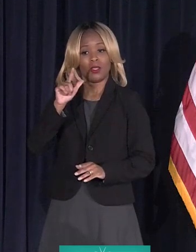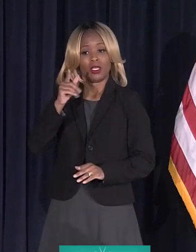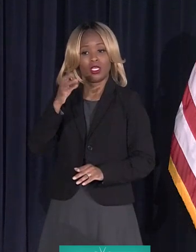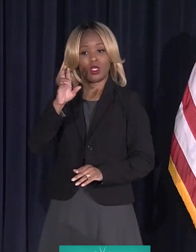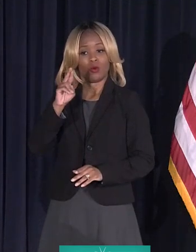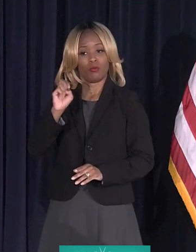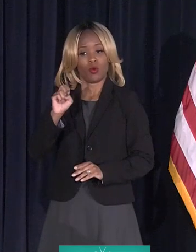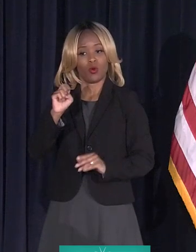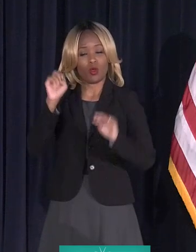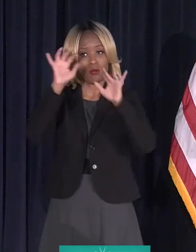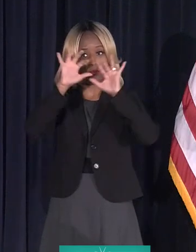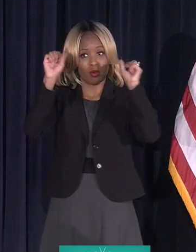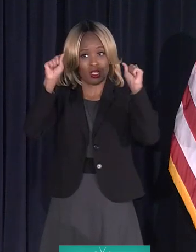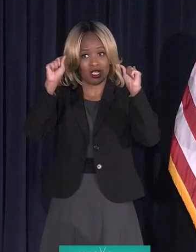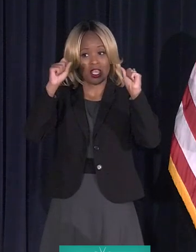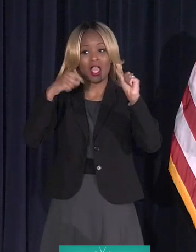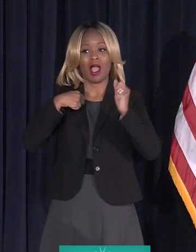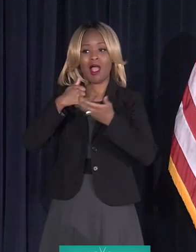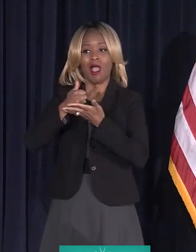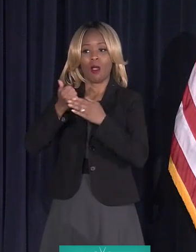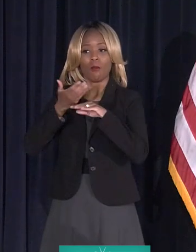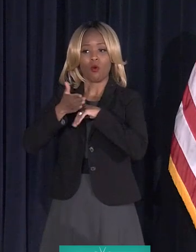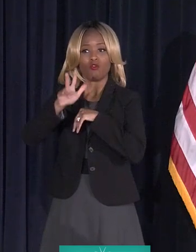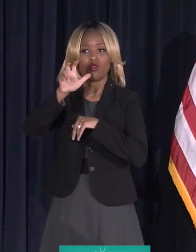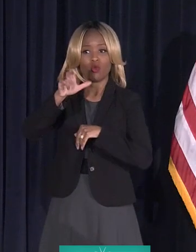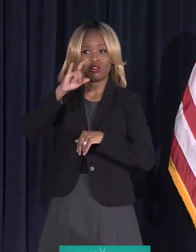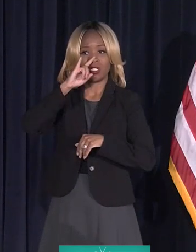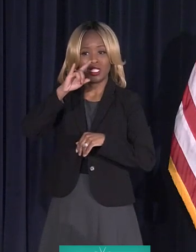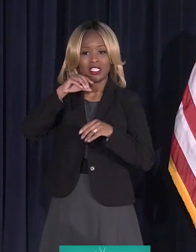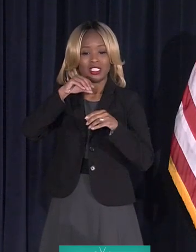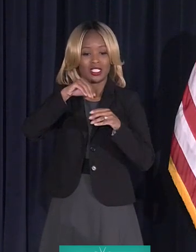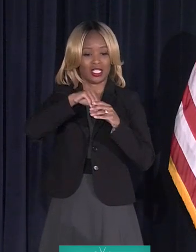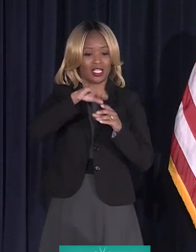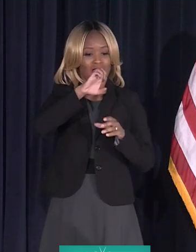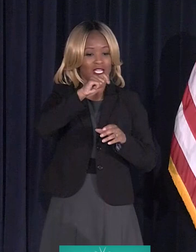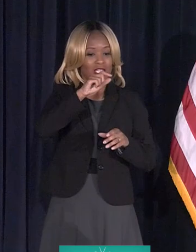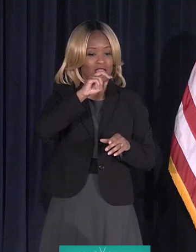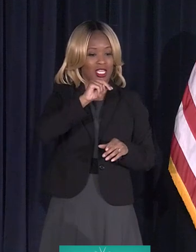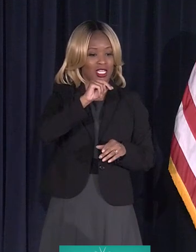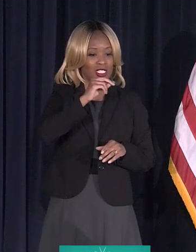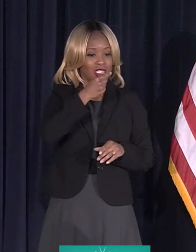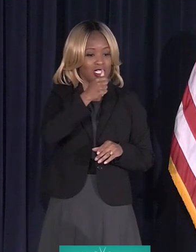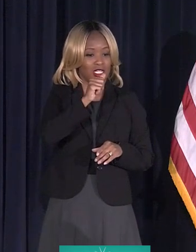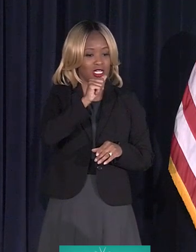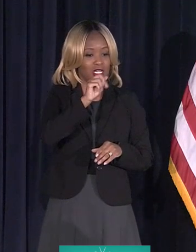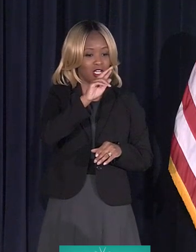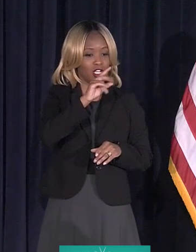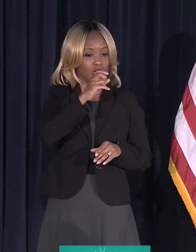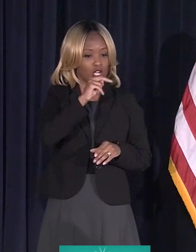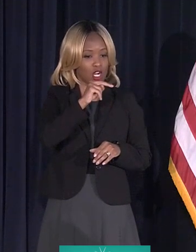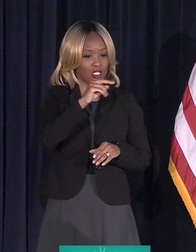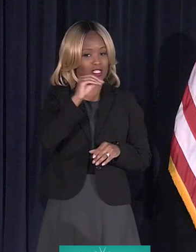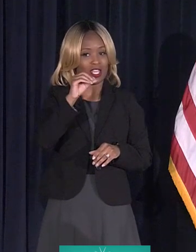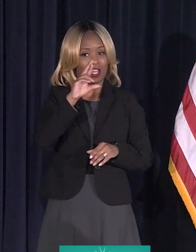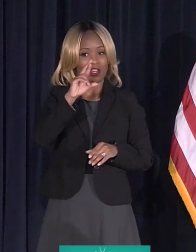And I'm helping over 300 kids in the Eaton Gardens and Rabindale community. And I just would like to know, is